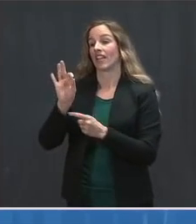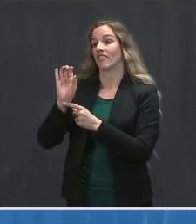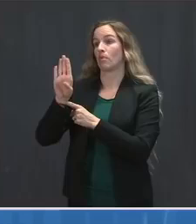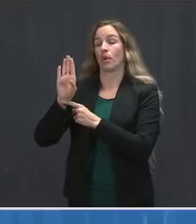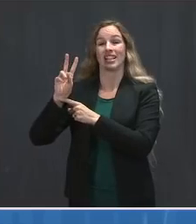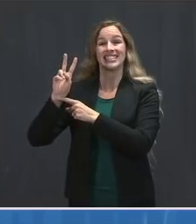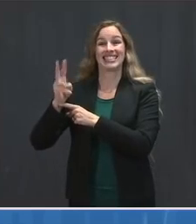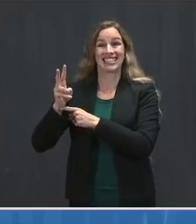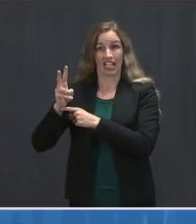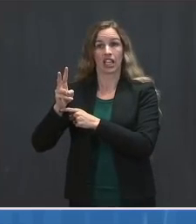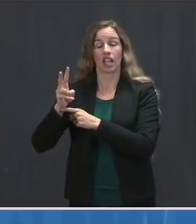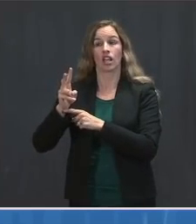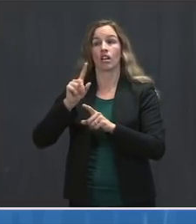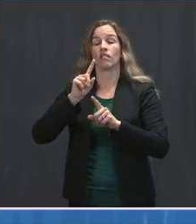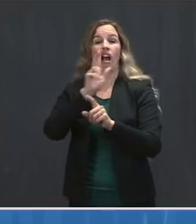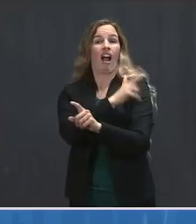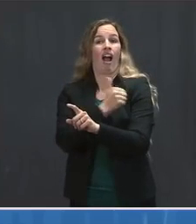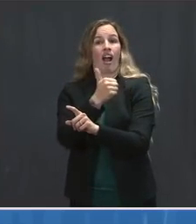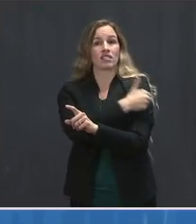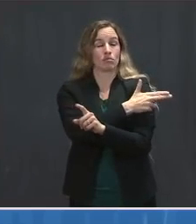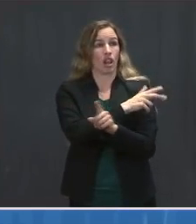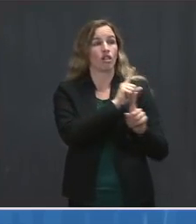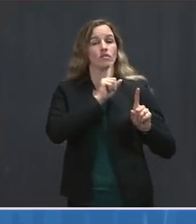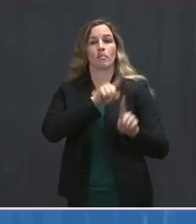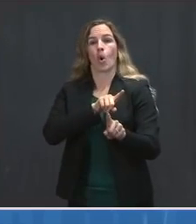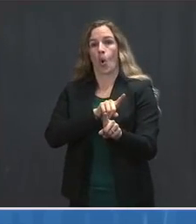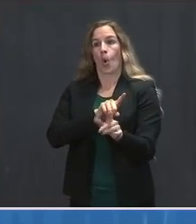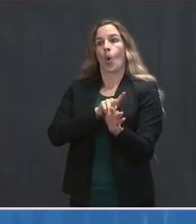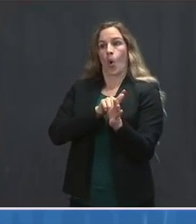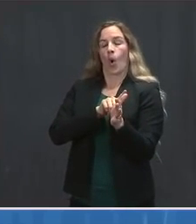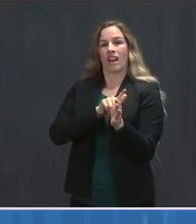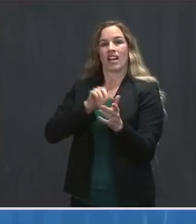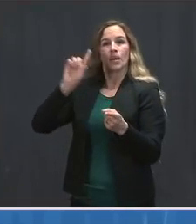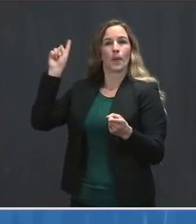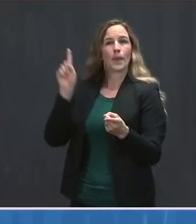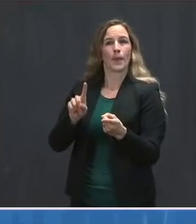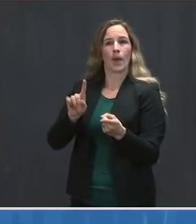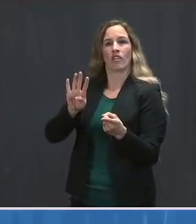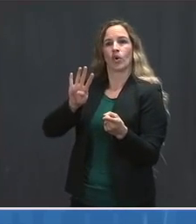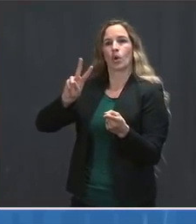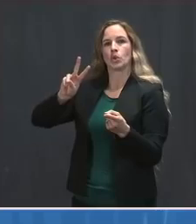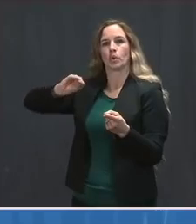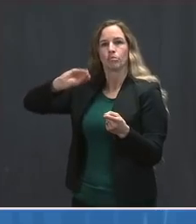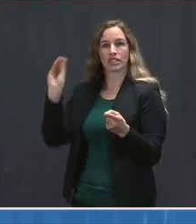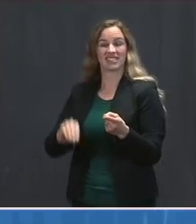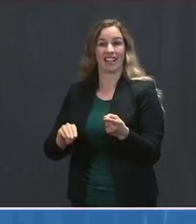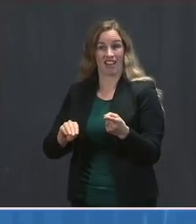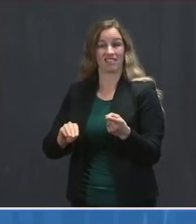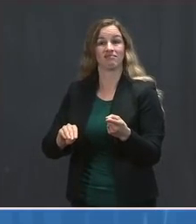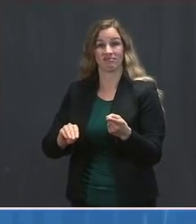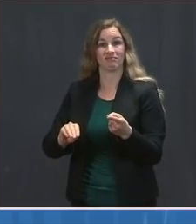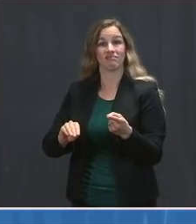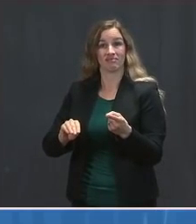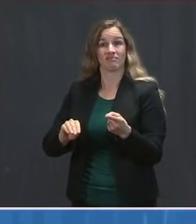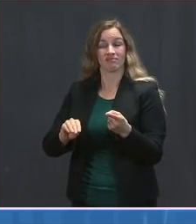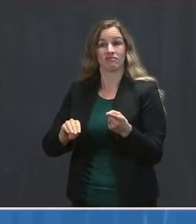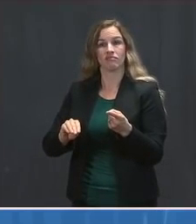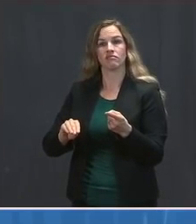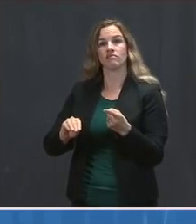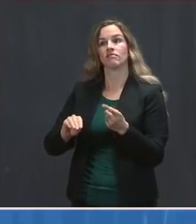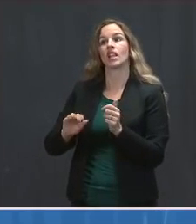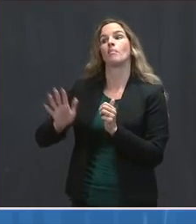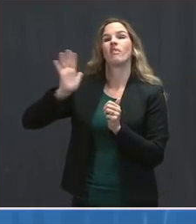approximately 10,500, was down nearly 42 percent since the hospitalization peak of 18